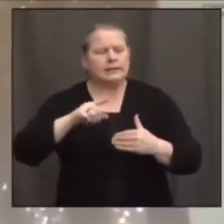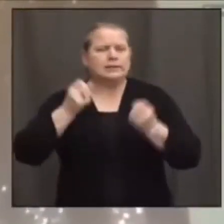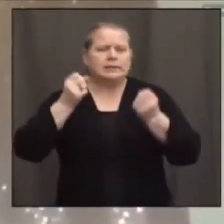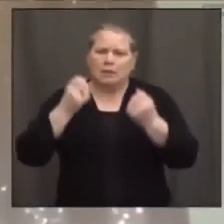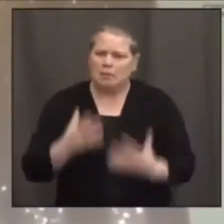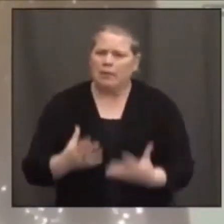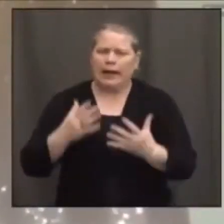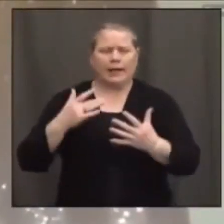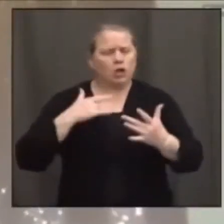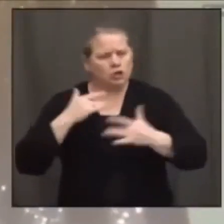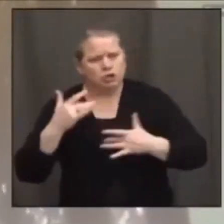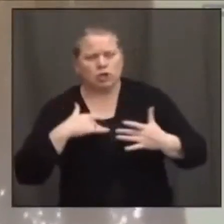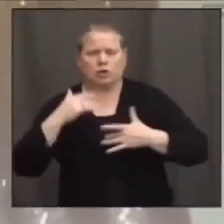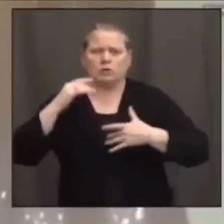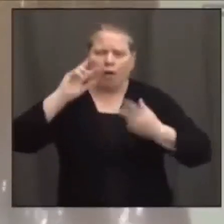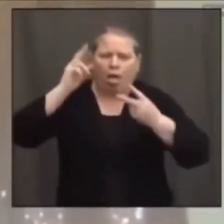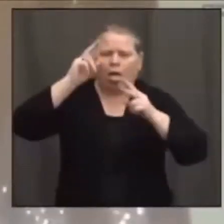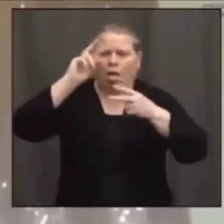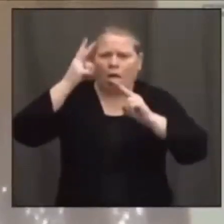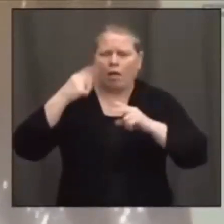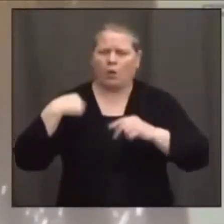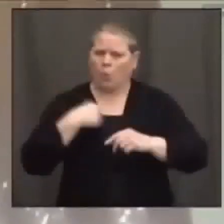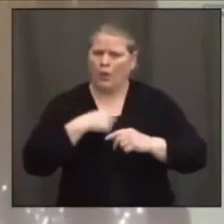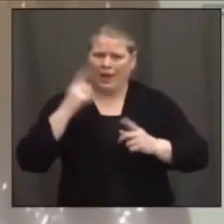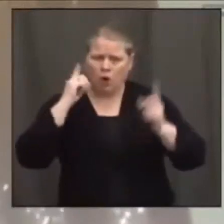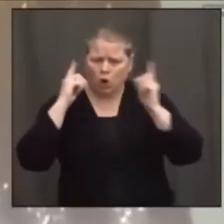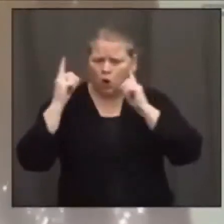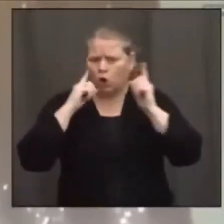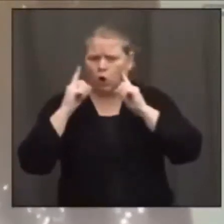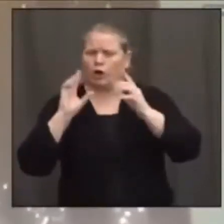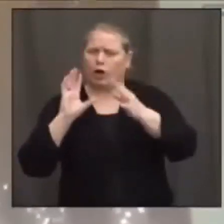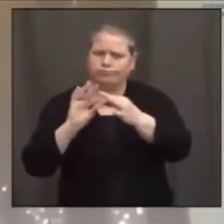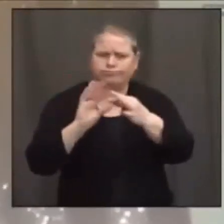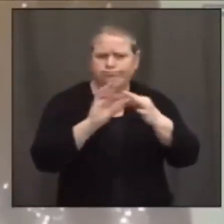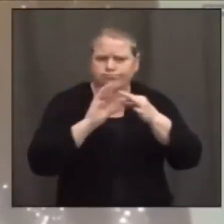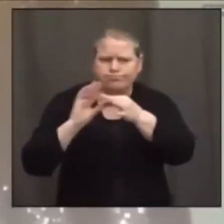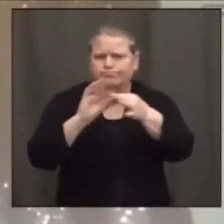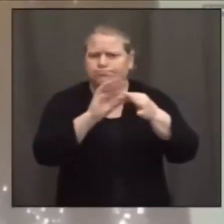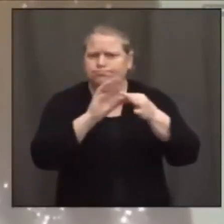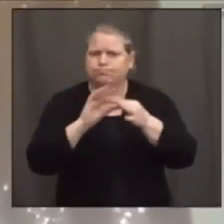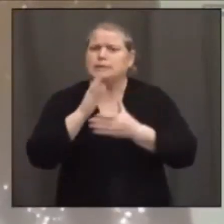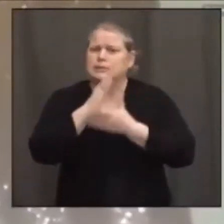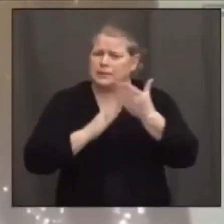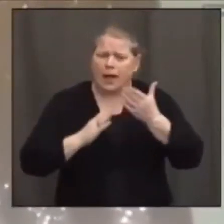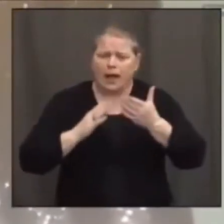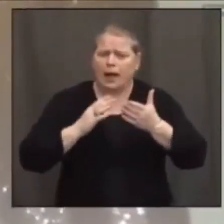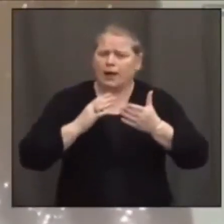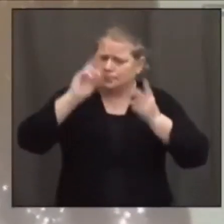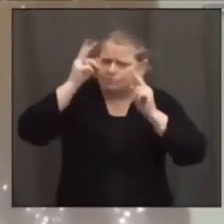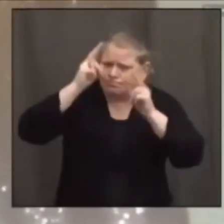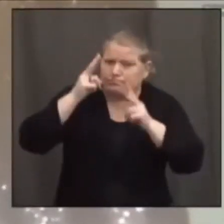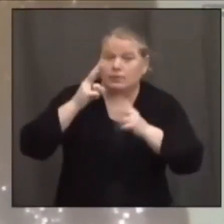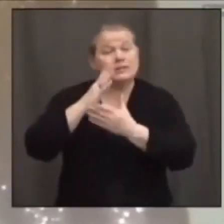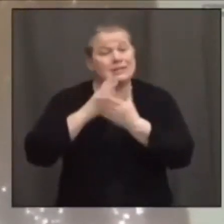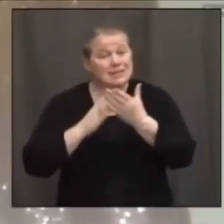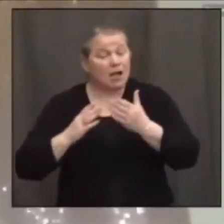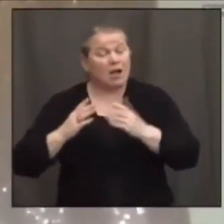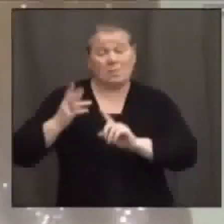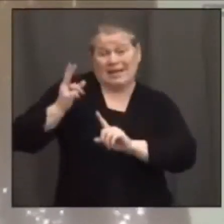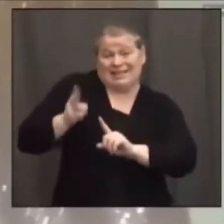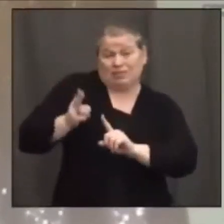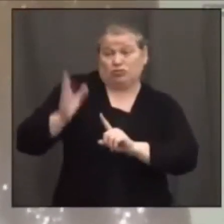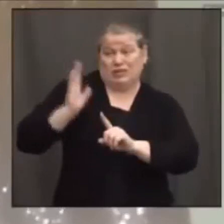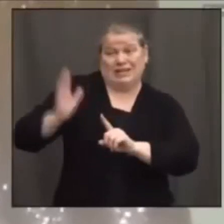misinformation, others based in some history about how African Americans have been treated in the past by the medical community,